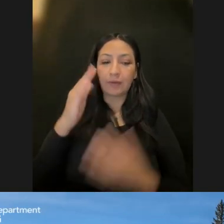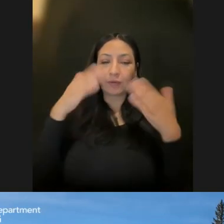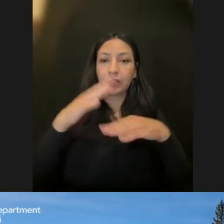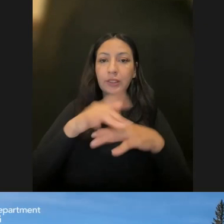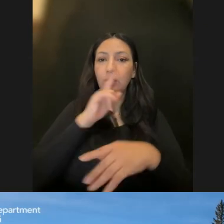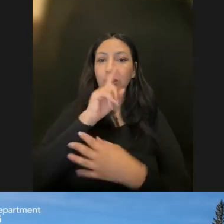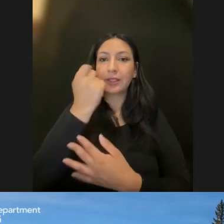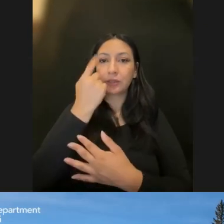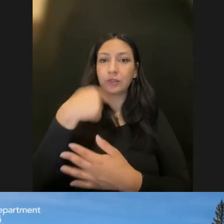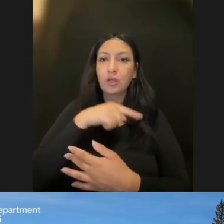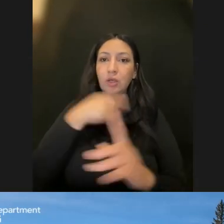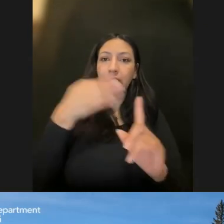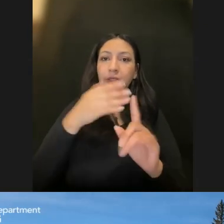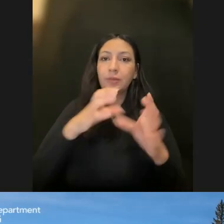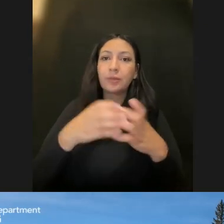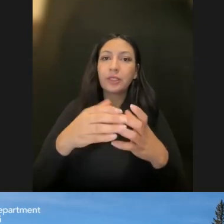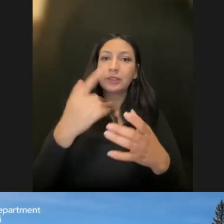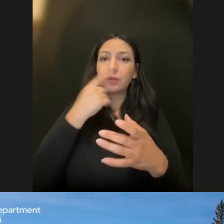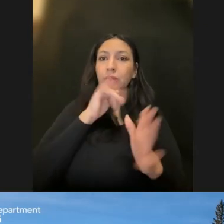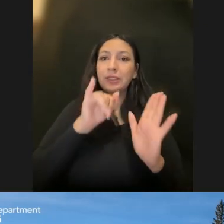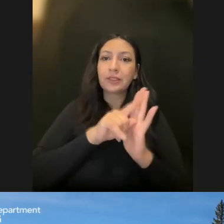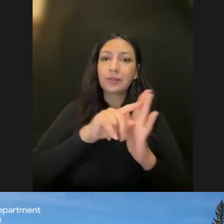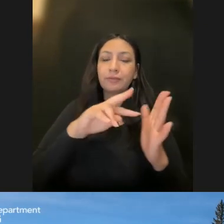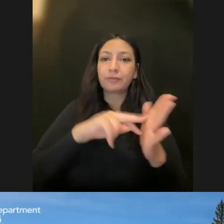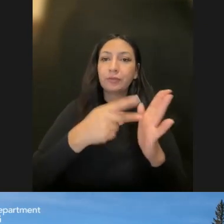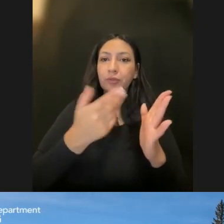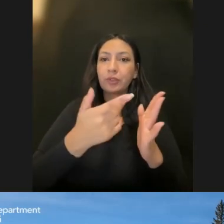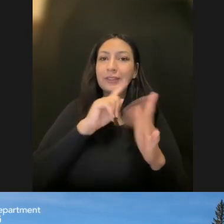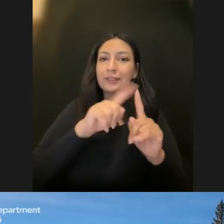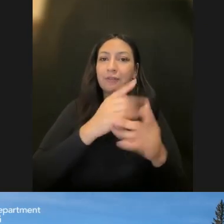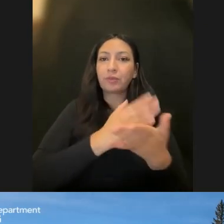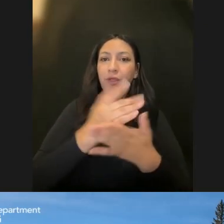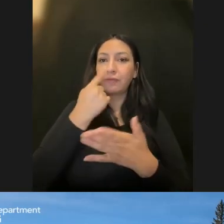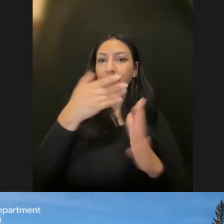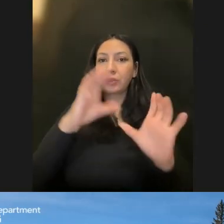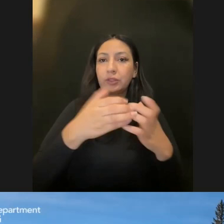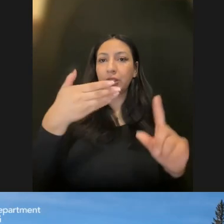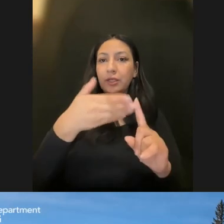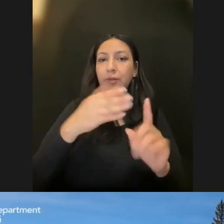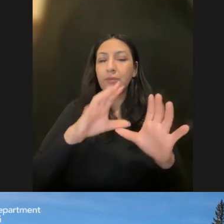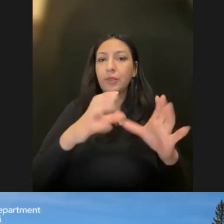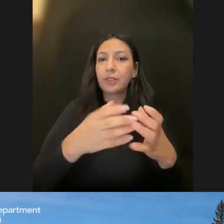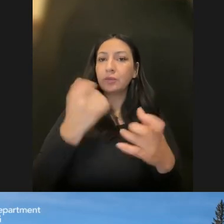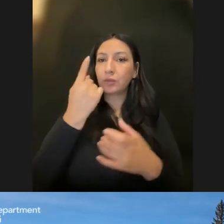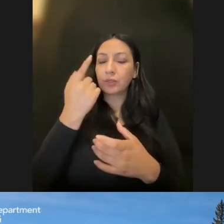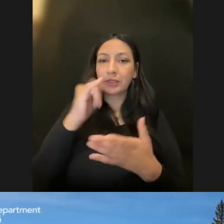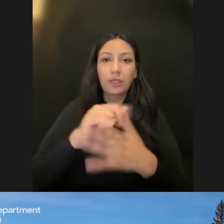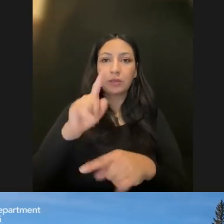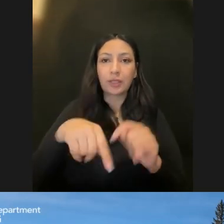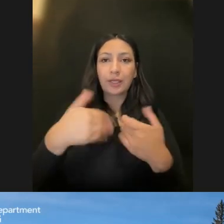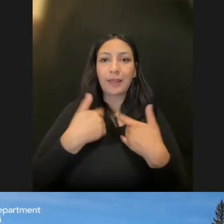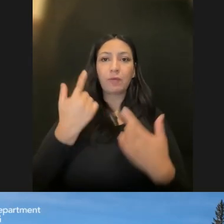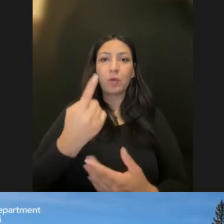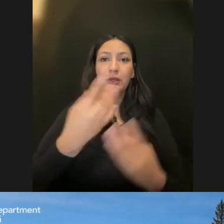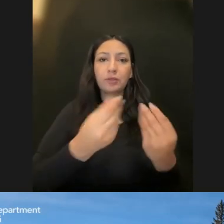understanding our target population and defining the different parts of the target population and recognizing that you can't have one